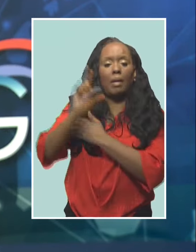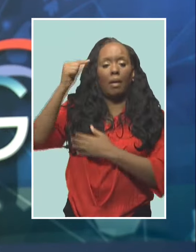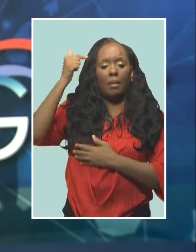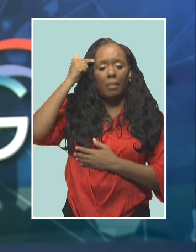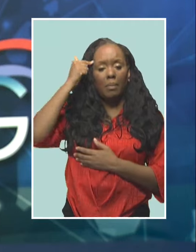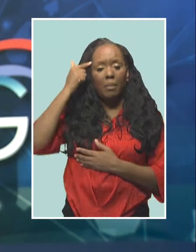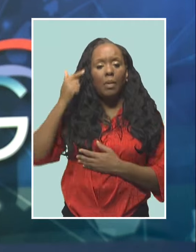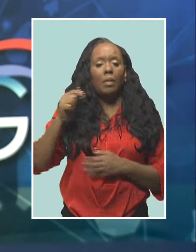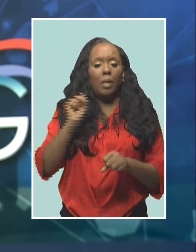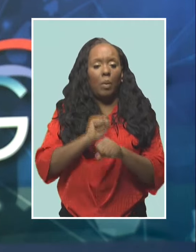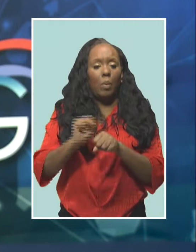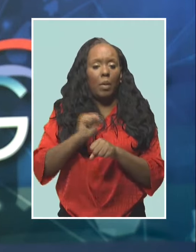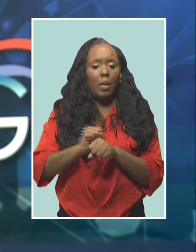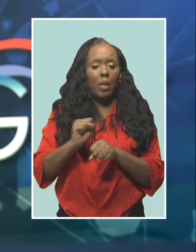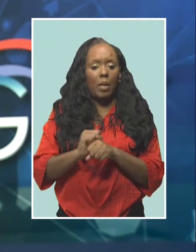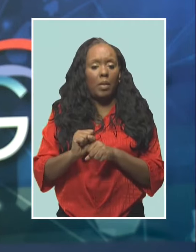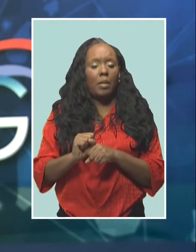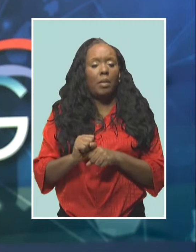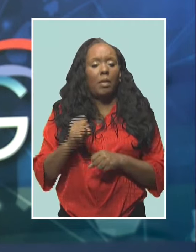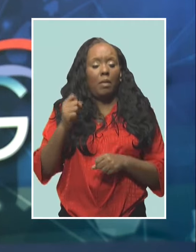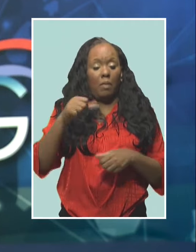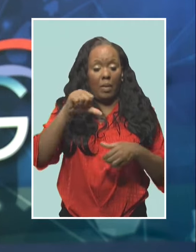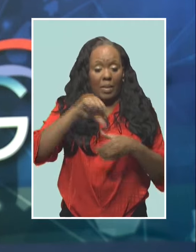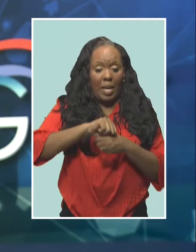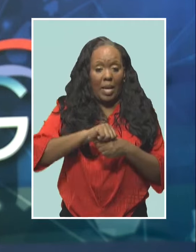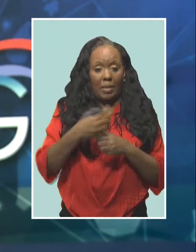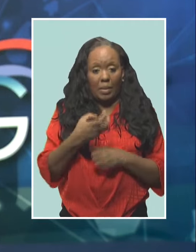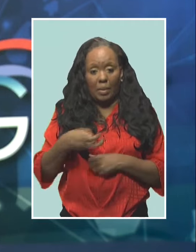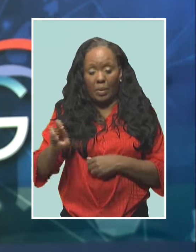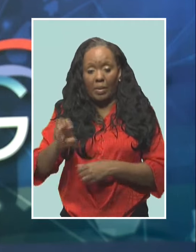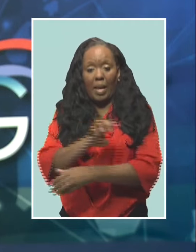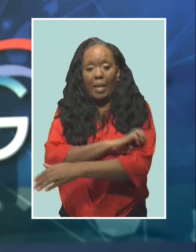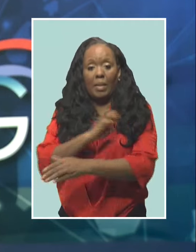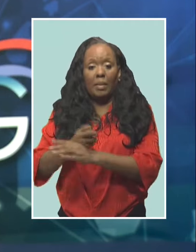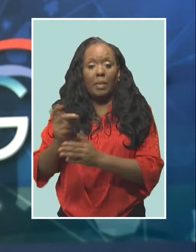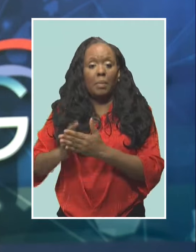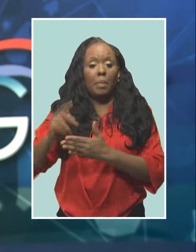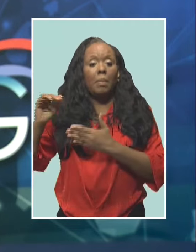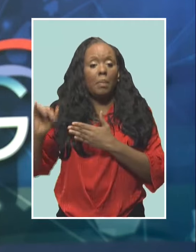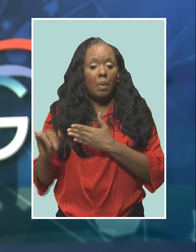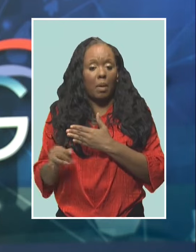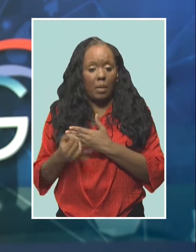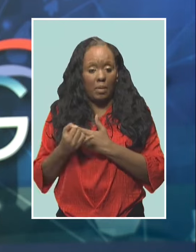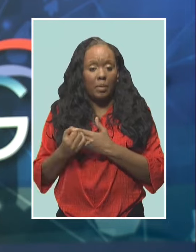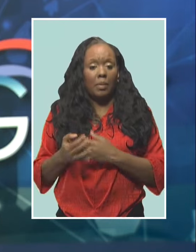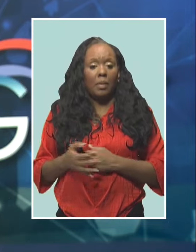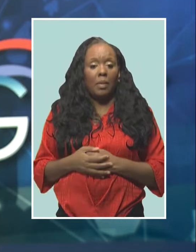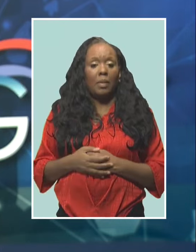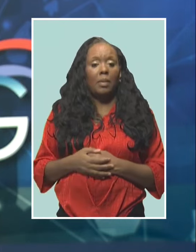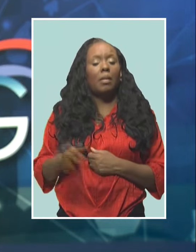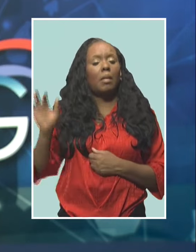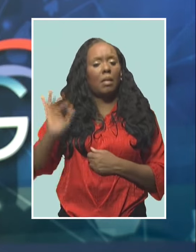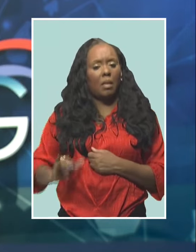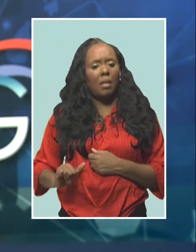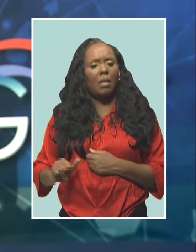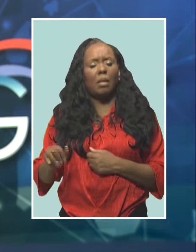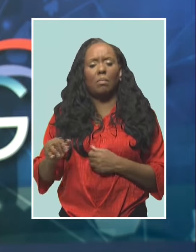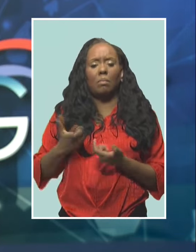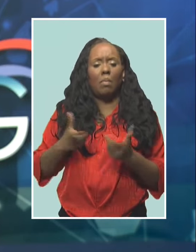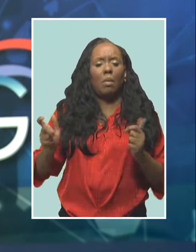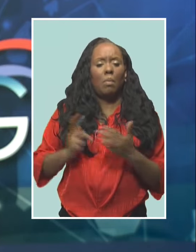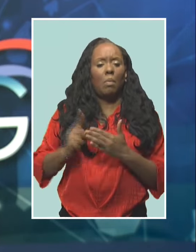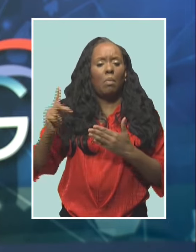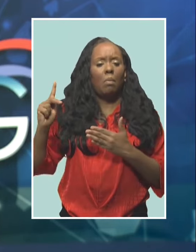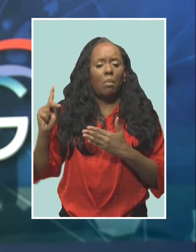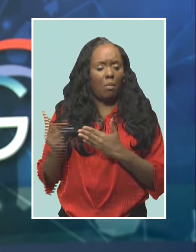Gas to Energy Project which will use gas from the Lisa Phase 1 and 2 projects in the Stabrook Block offshore Guyana. With an